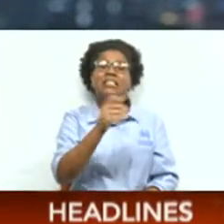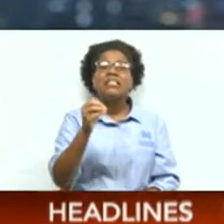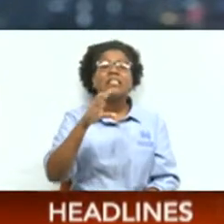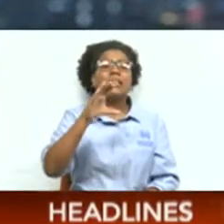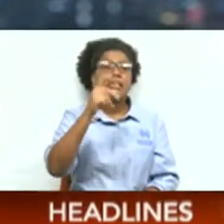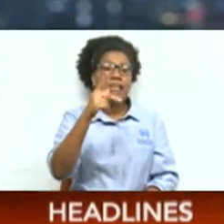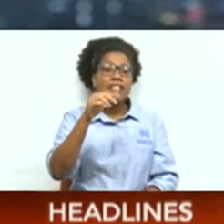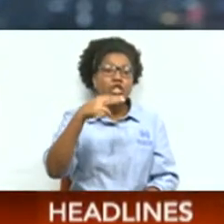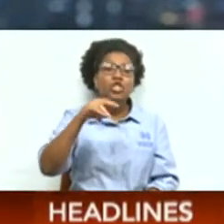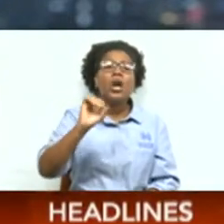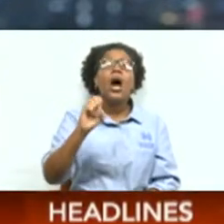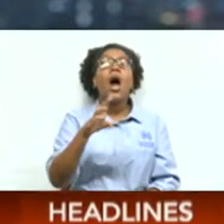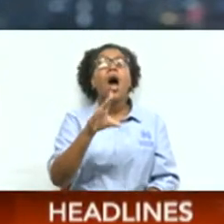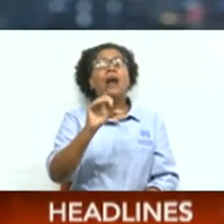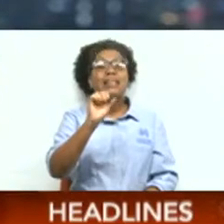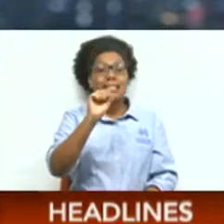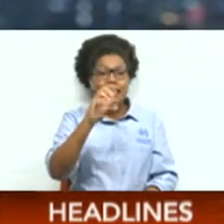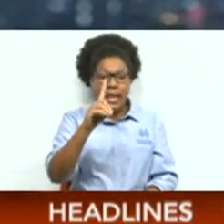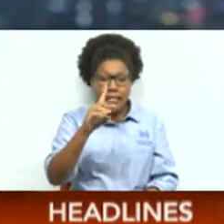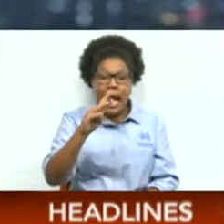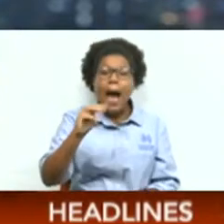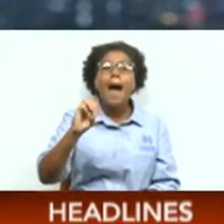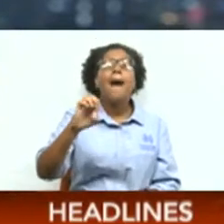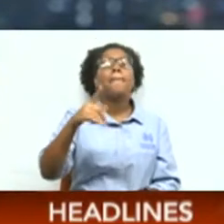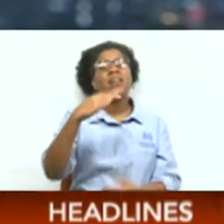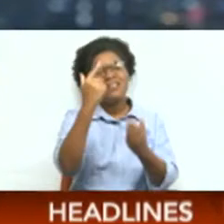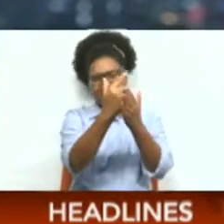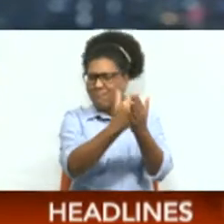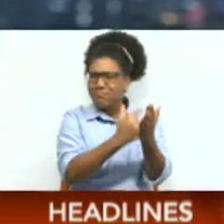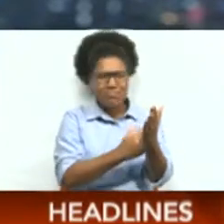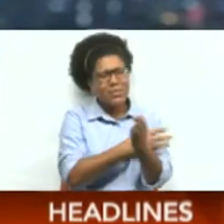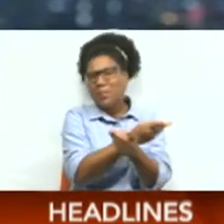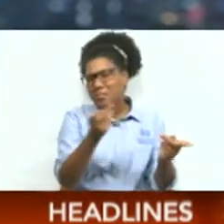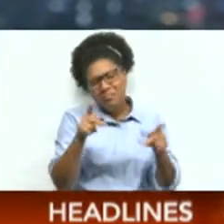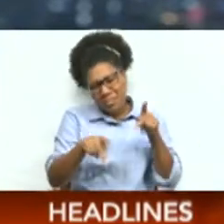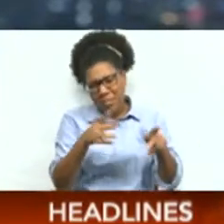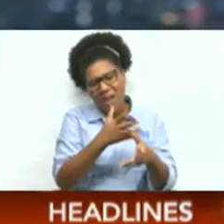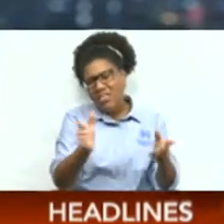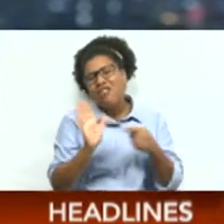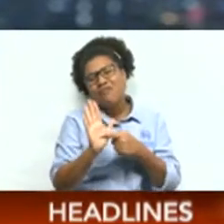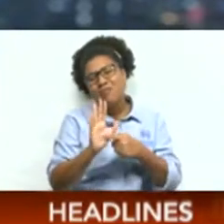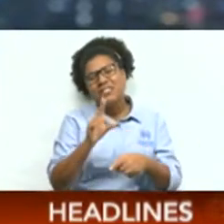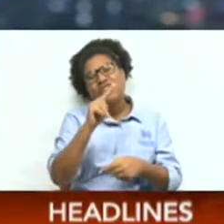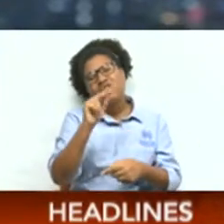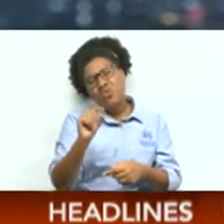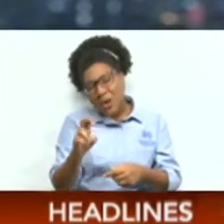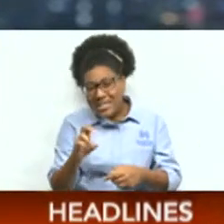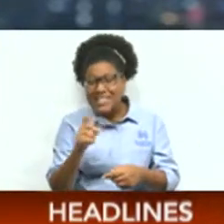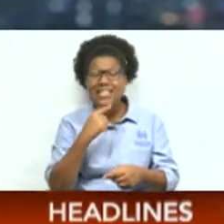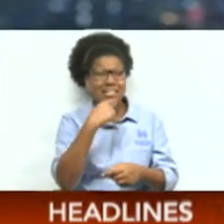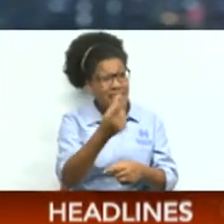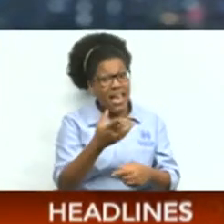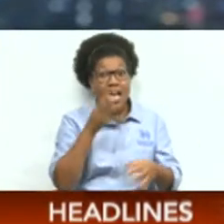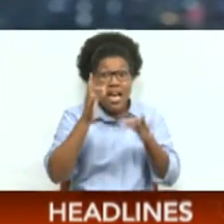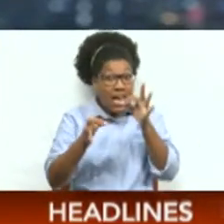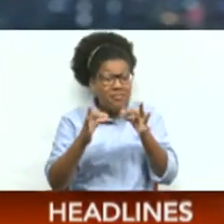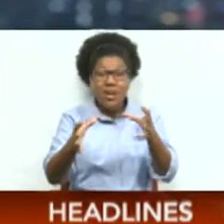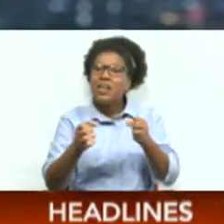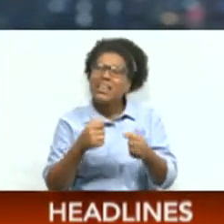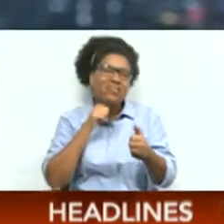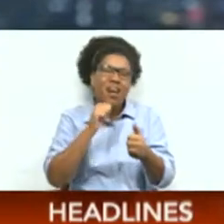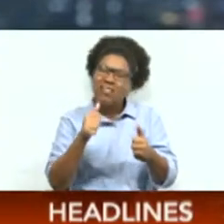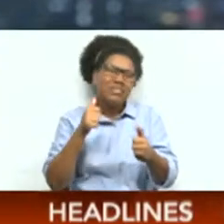Hussein, Vandana Mohit, Dr. Lakrambodo, and the UNC Youth Arm, who asked if Parry was trying to take the party backward.